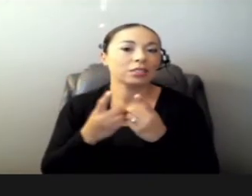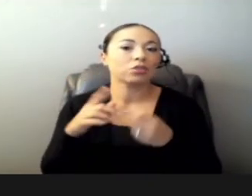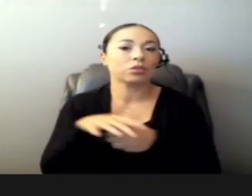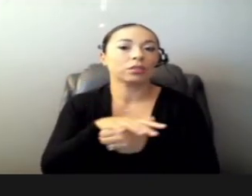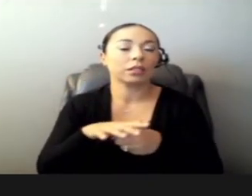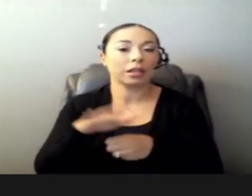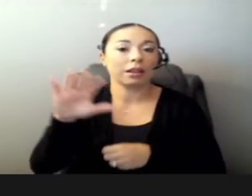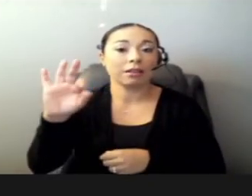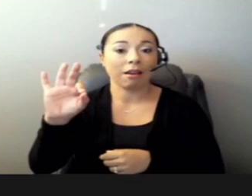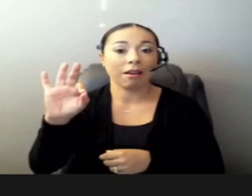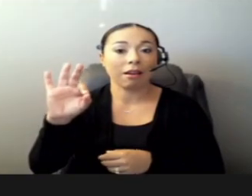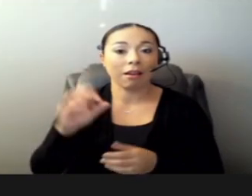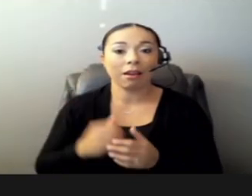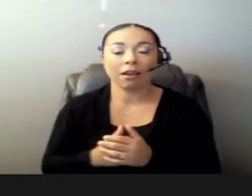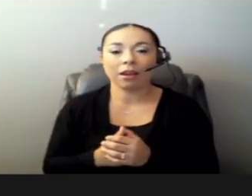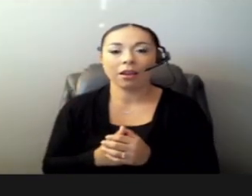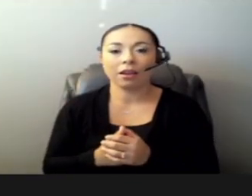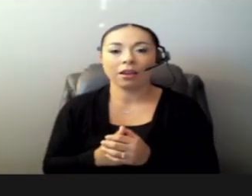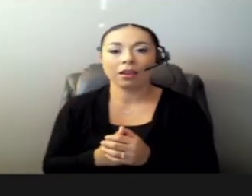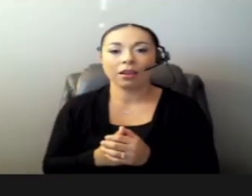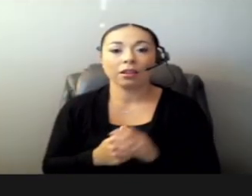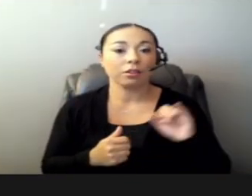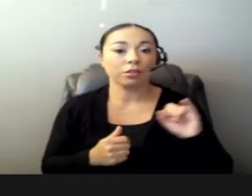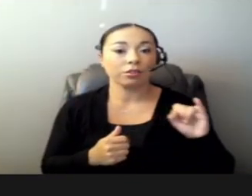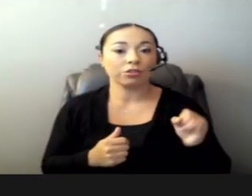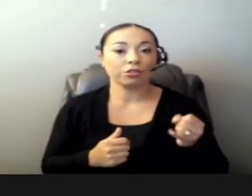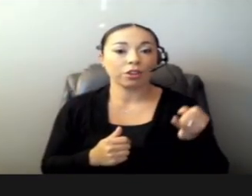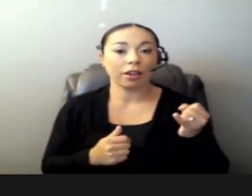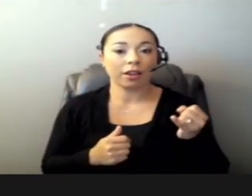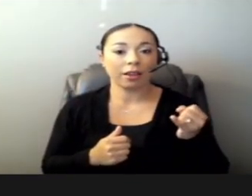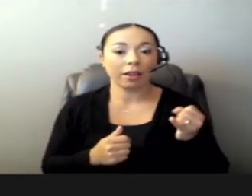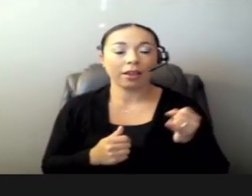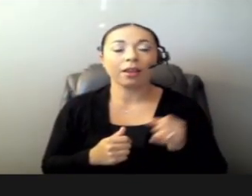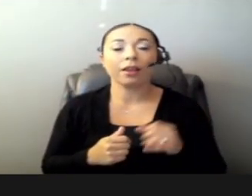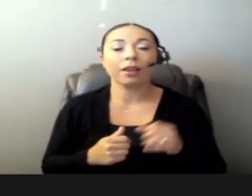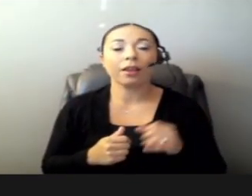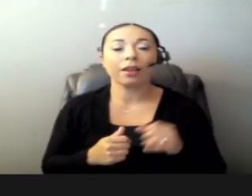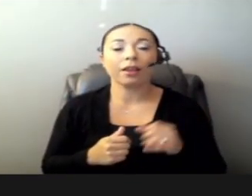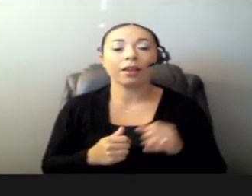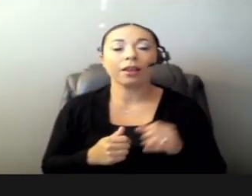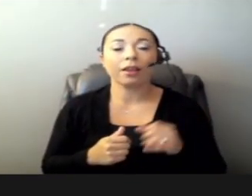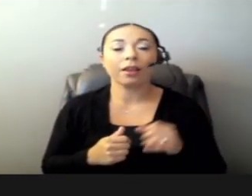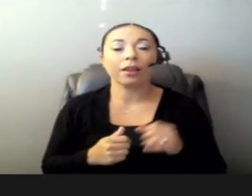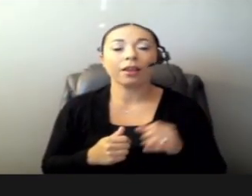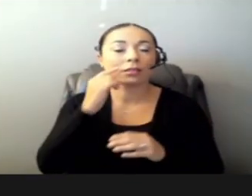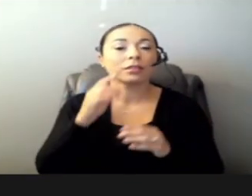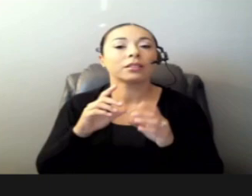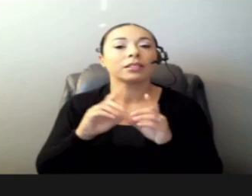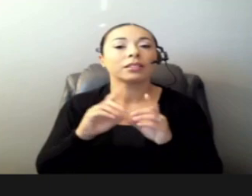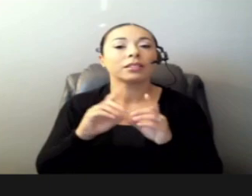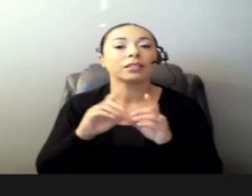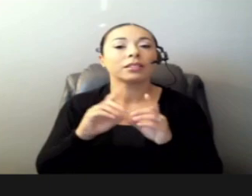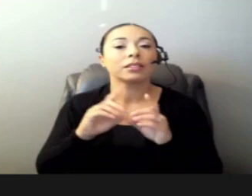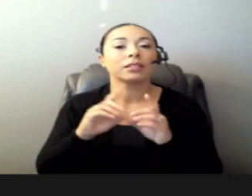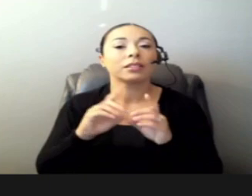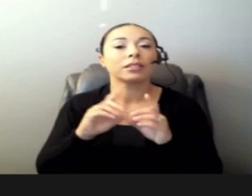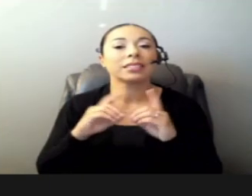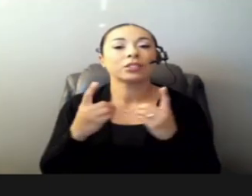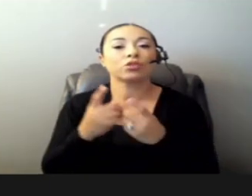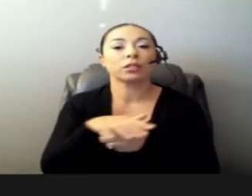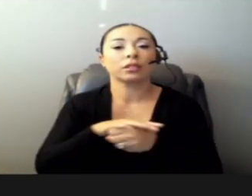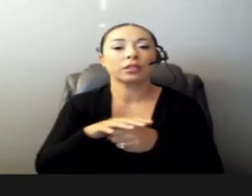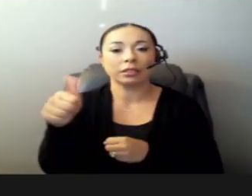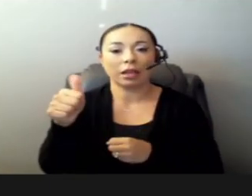J. City of San Antonio District 10 K.